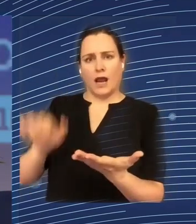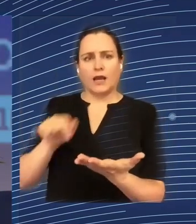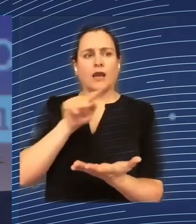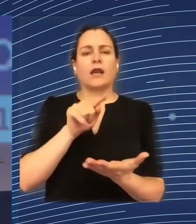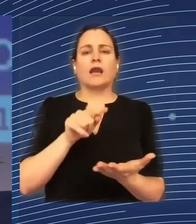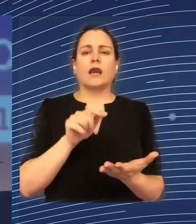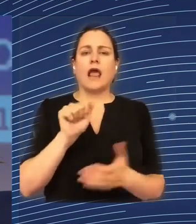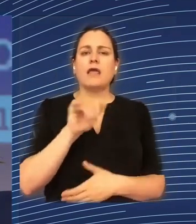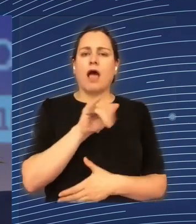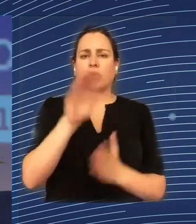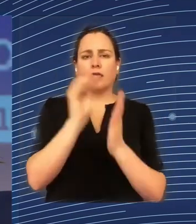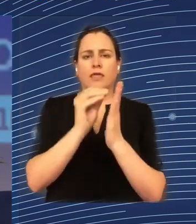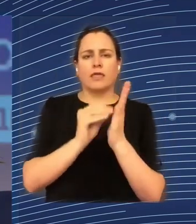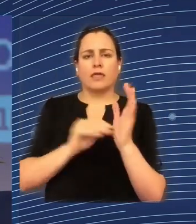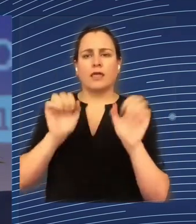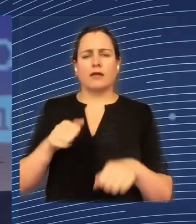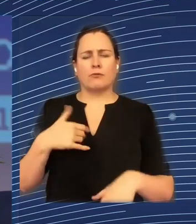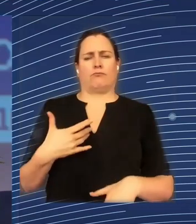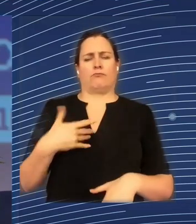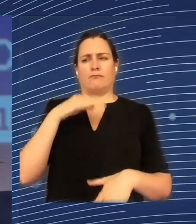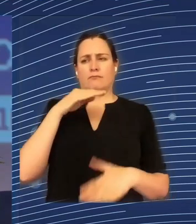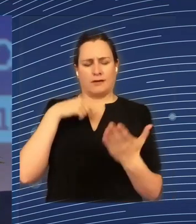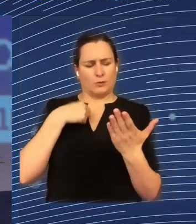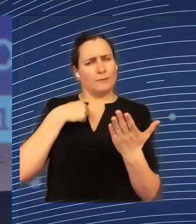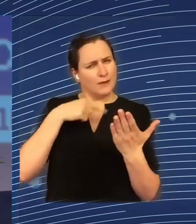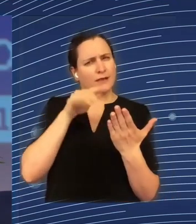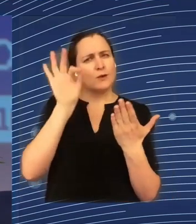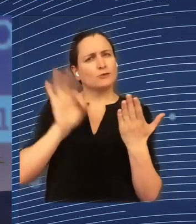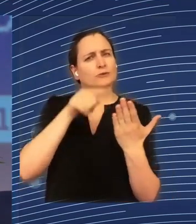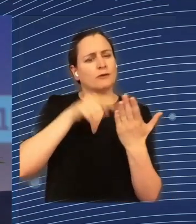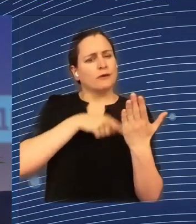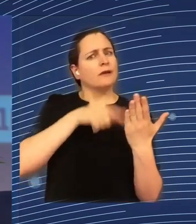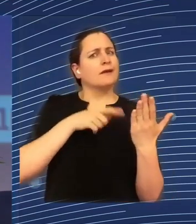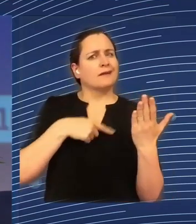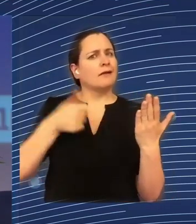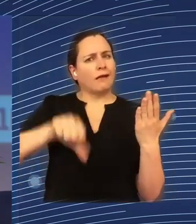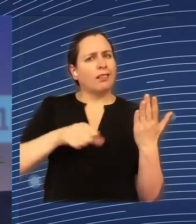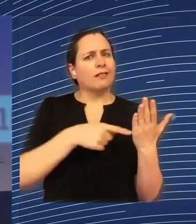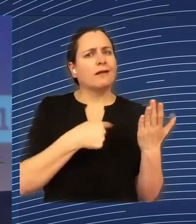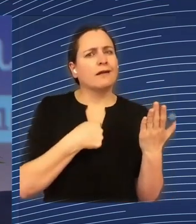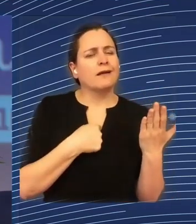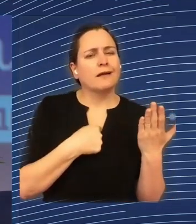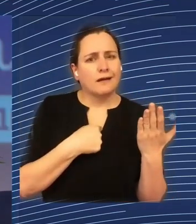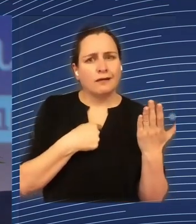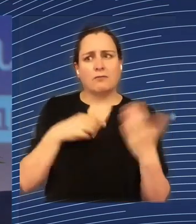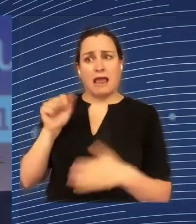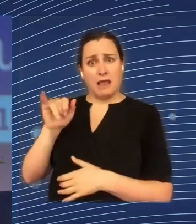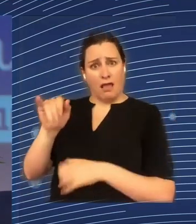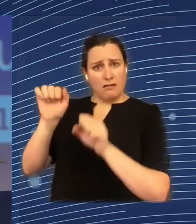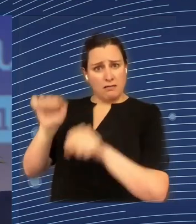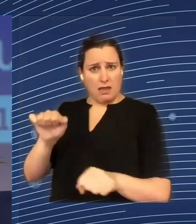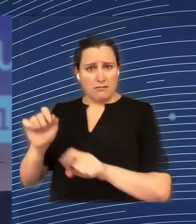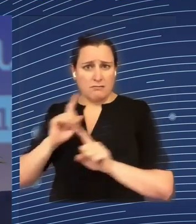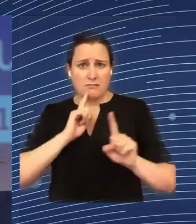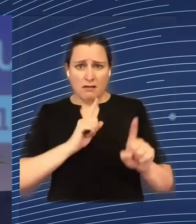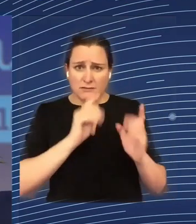is can we also employ the artificial intelligence, for example, to consult the beneficiaries or to do other things there as well. So